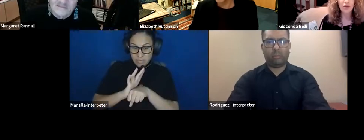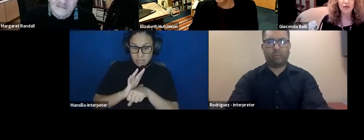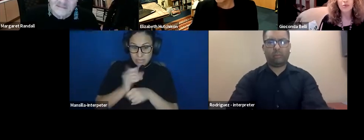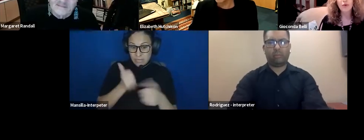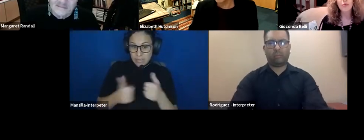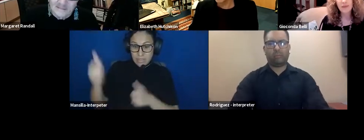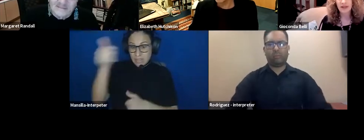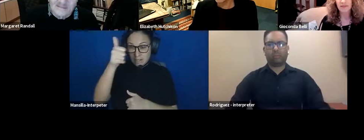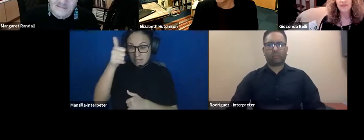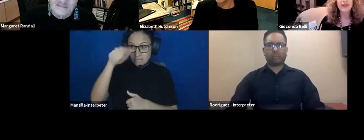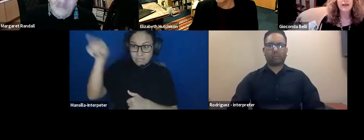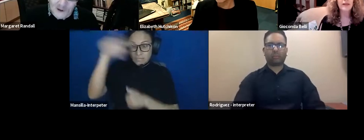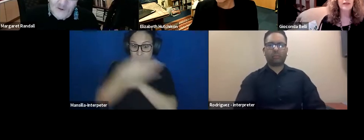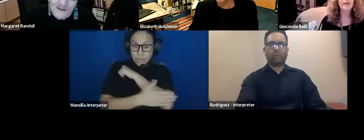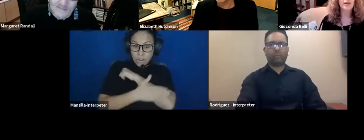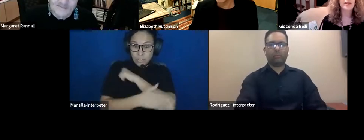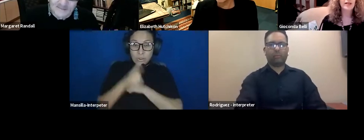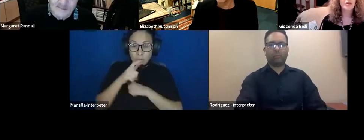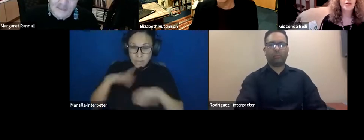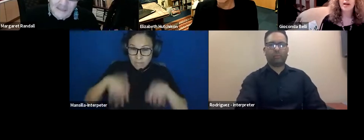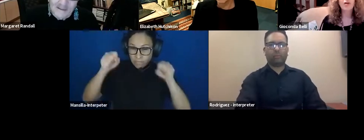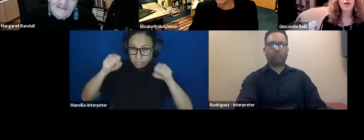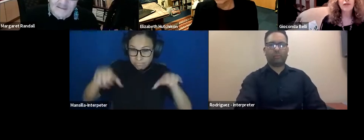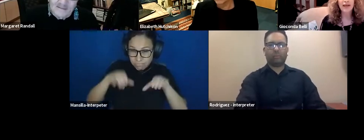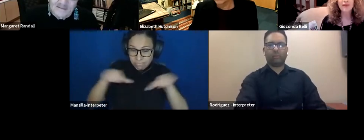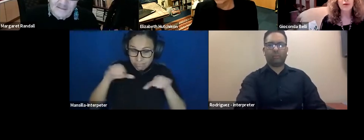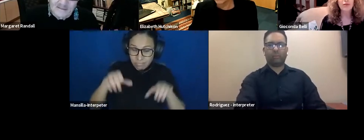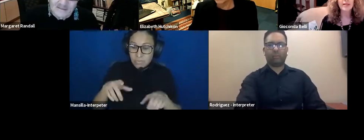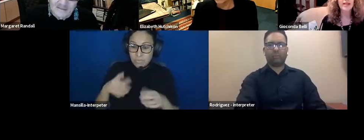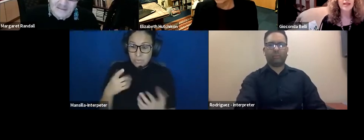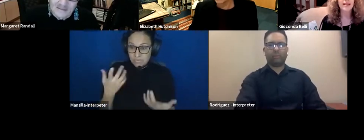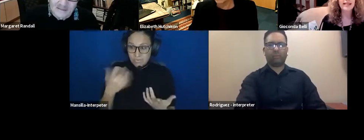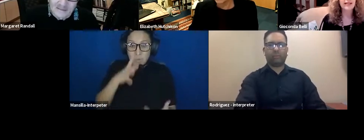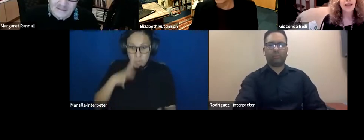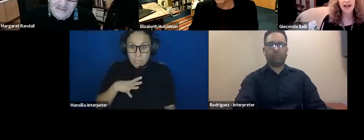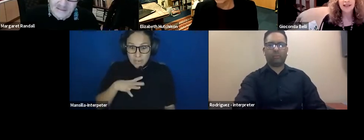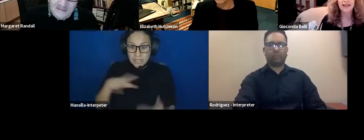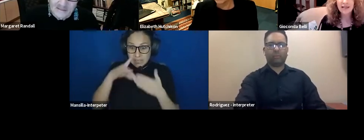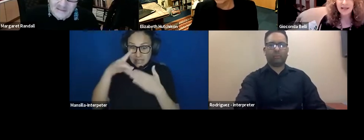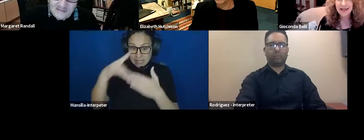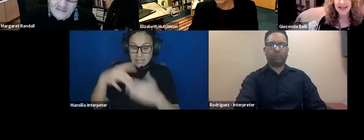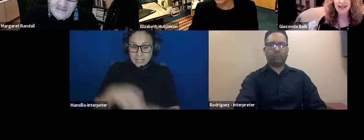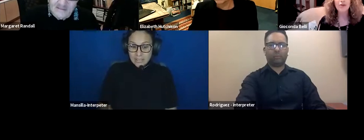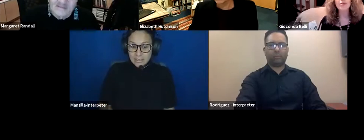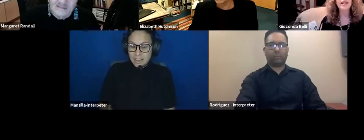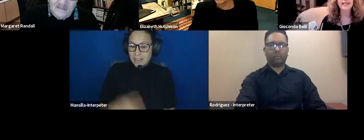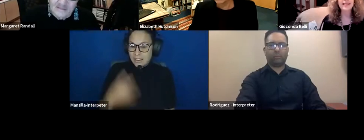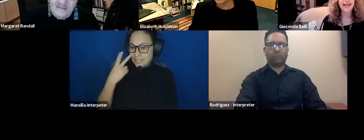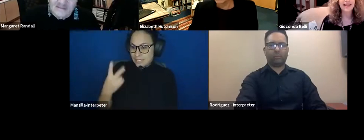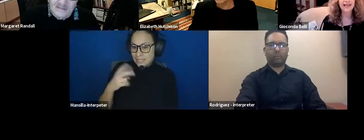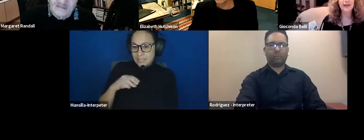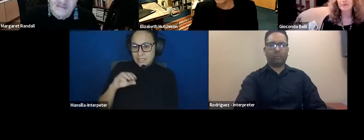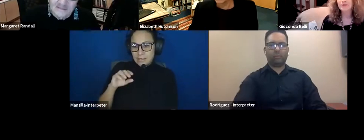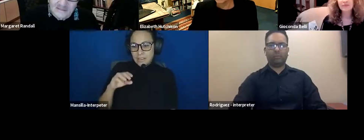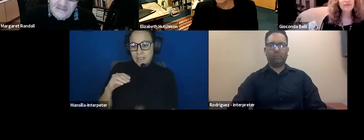in their countries were women. I mean, you know, I love, I am in love with Hazinda Arden in New